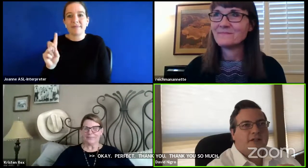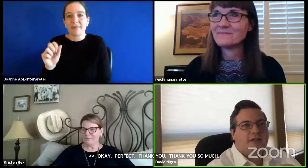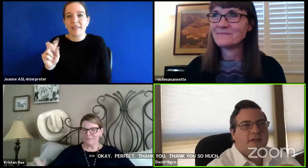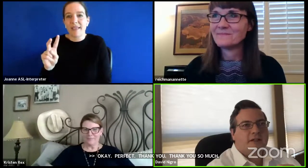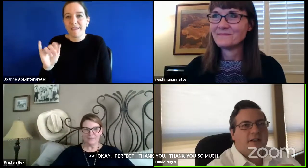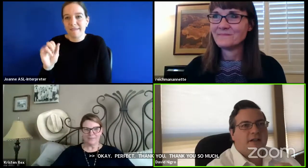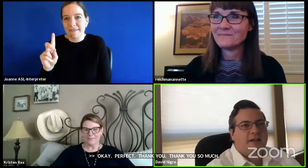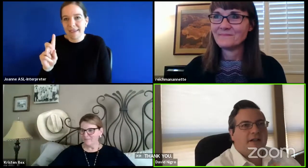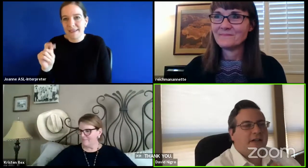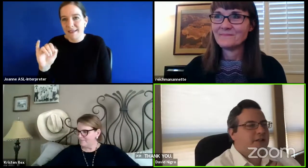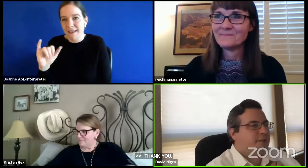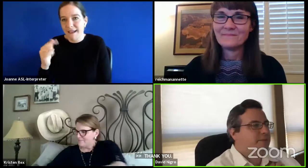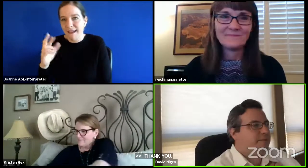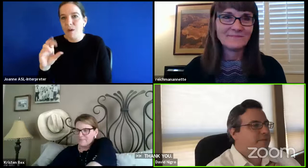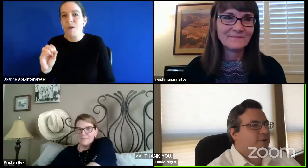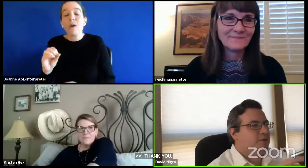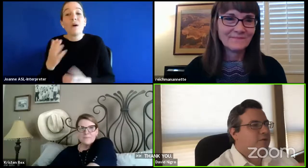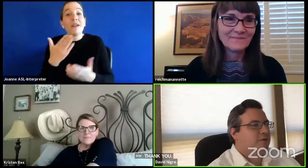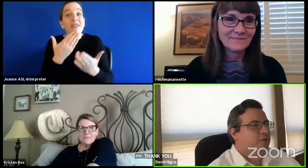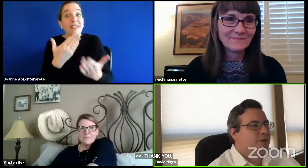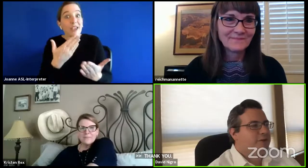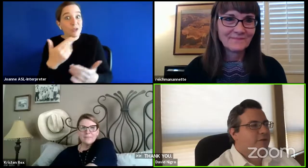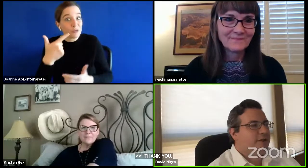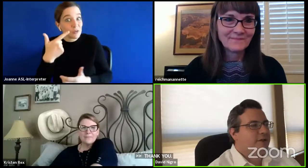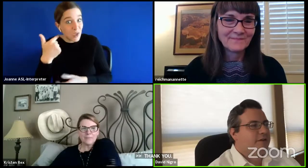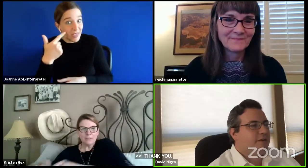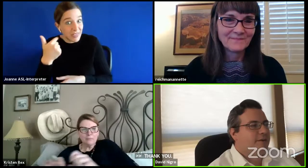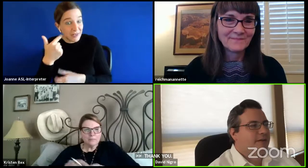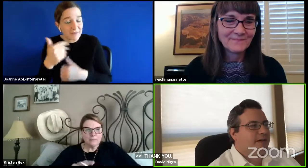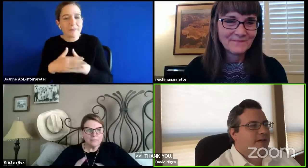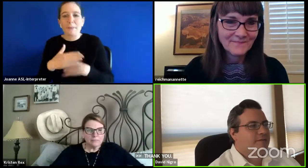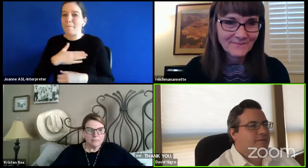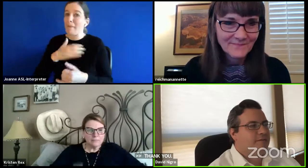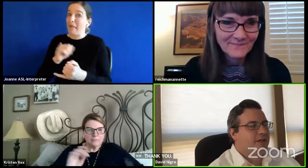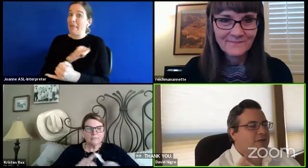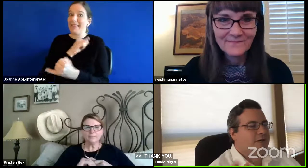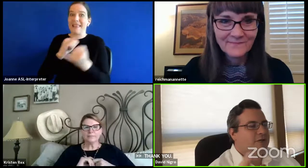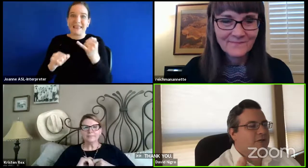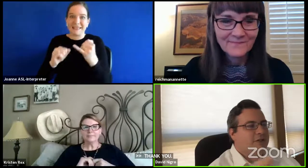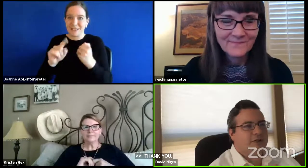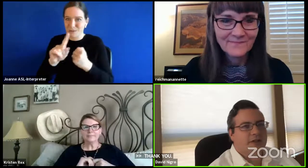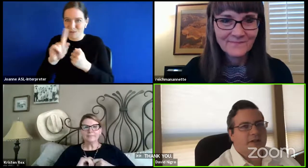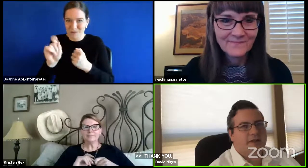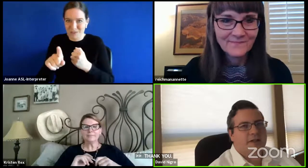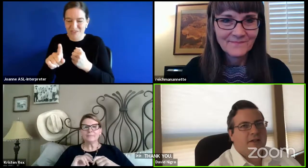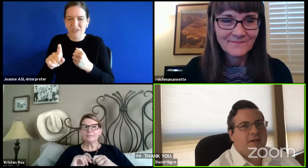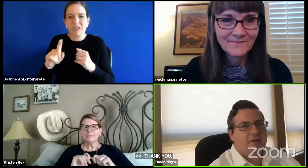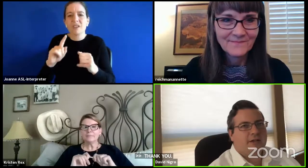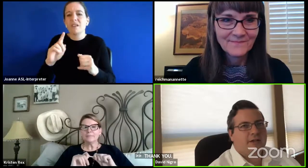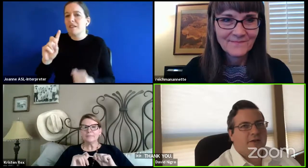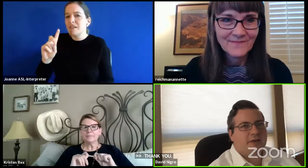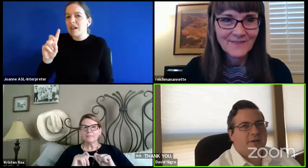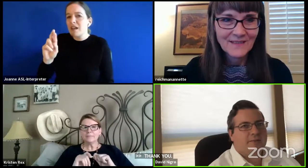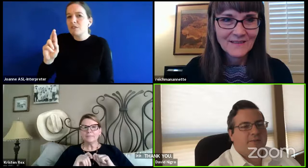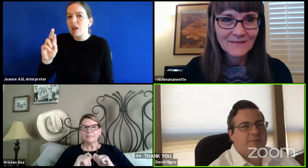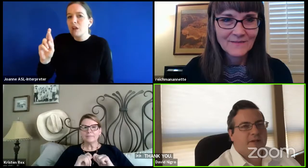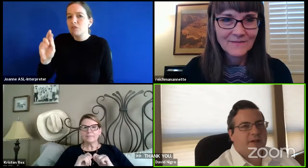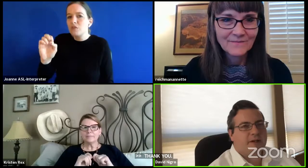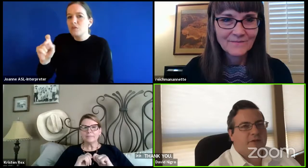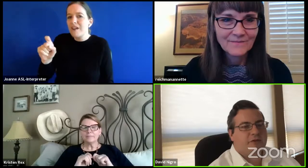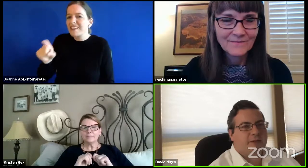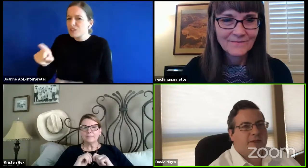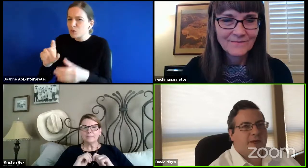you, Shelly. And I guess my, my final question, if we can. Um, Dr. Rex, you mentioned the, the grant, um,